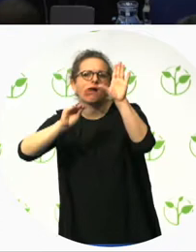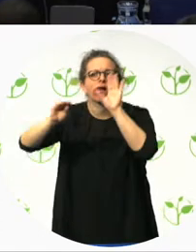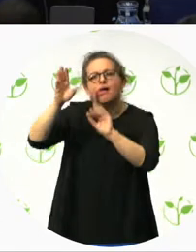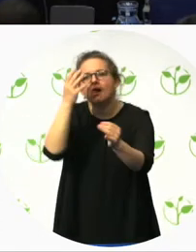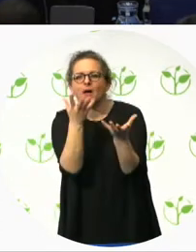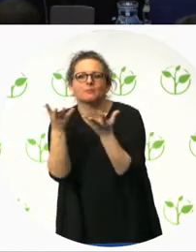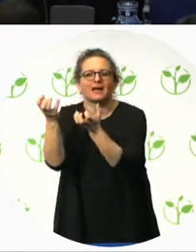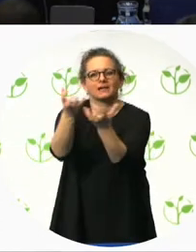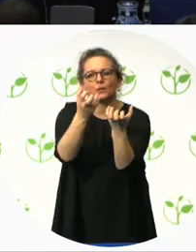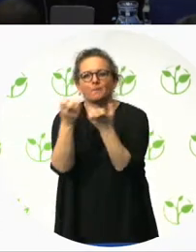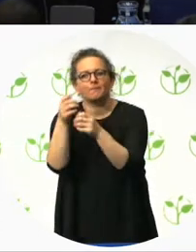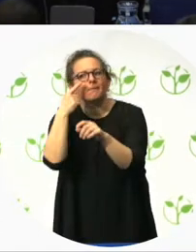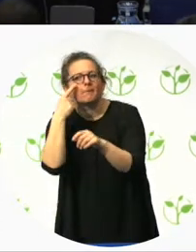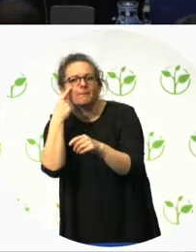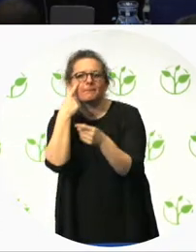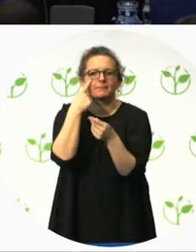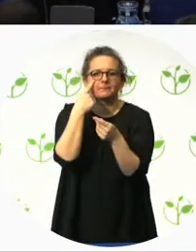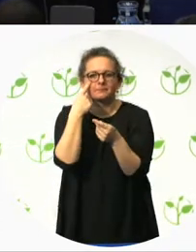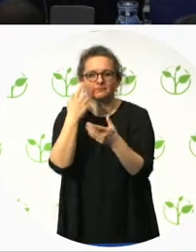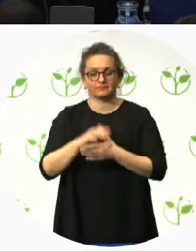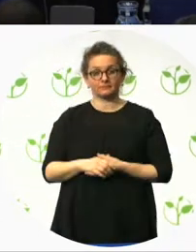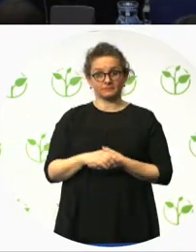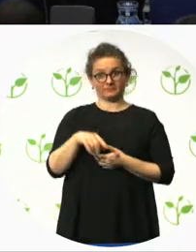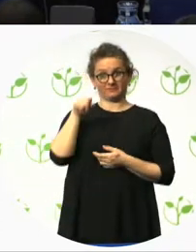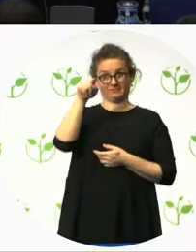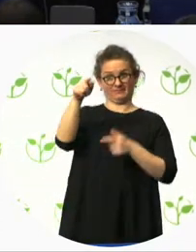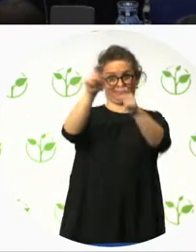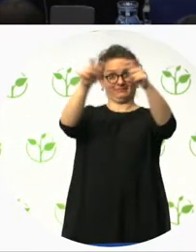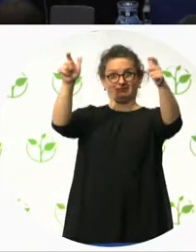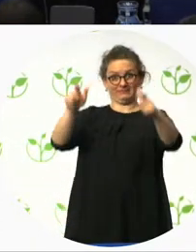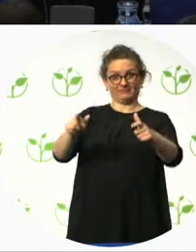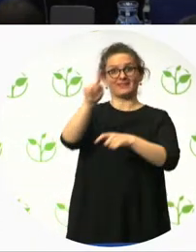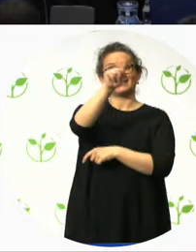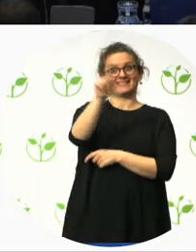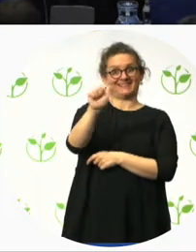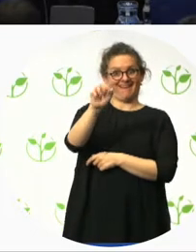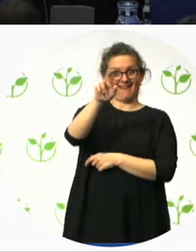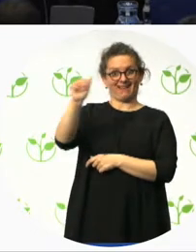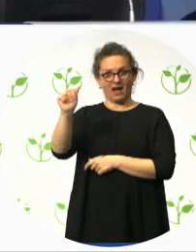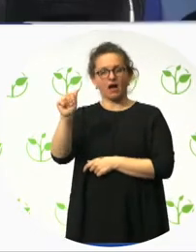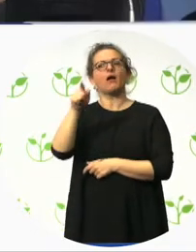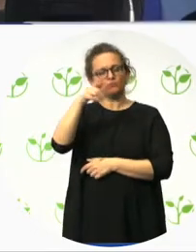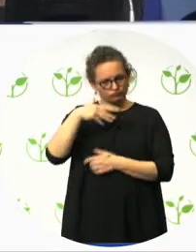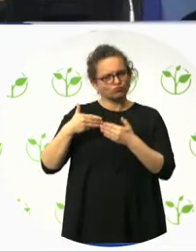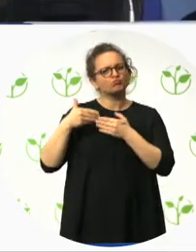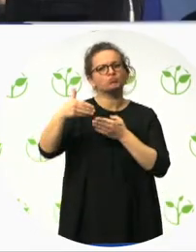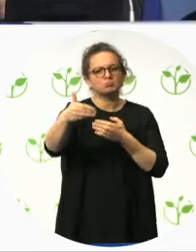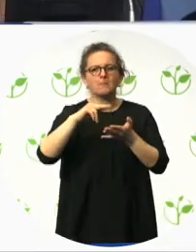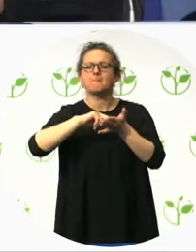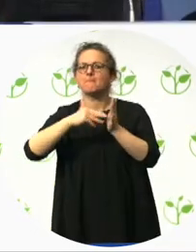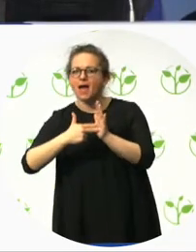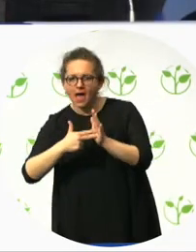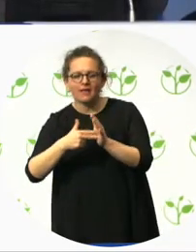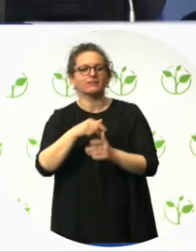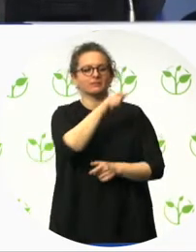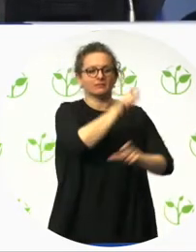how do you call it, of corporate social responsibility. And from this department, we try to influence